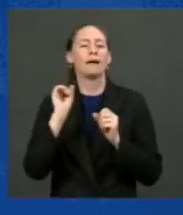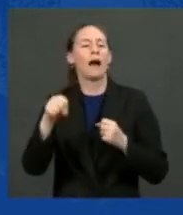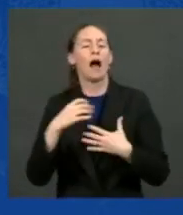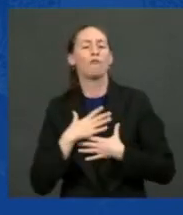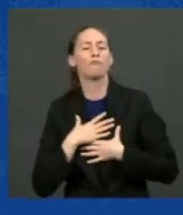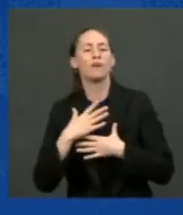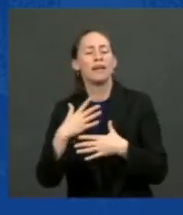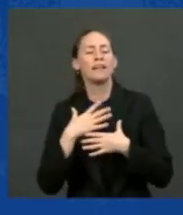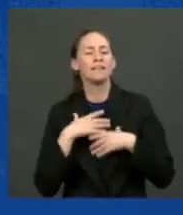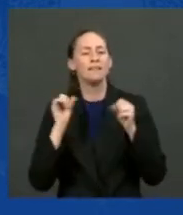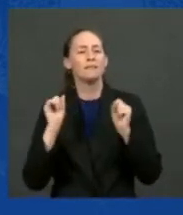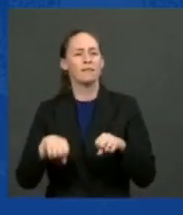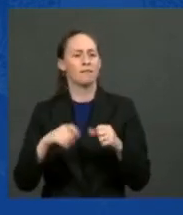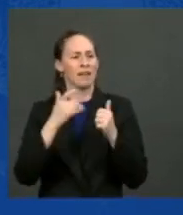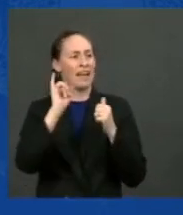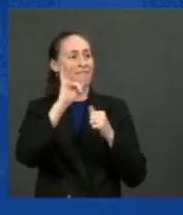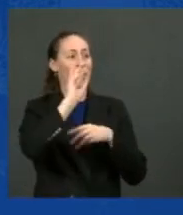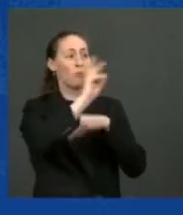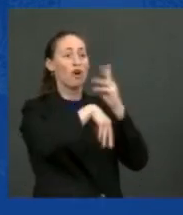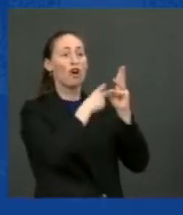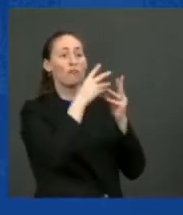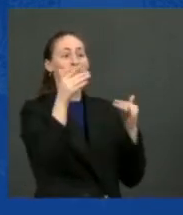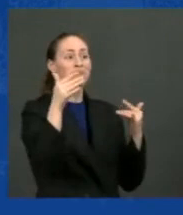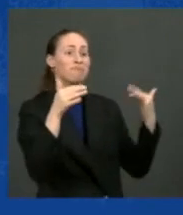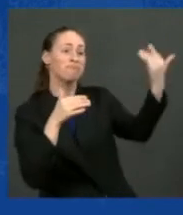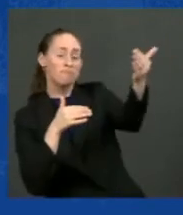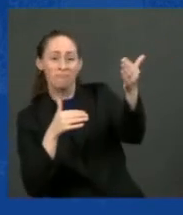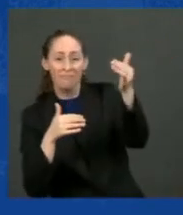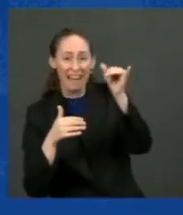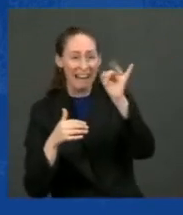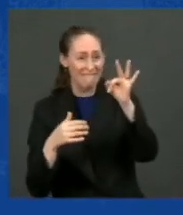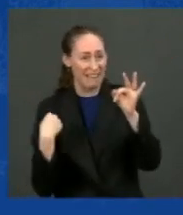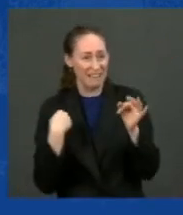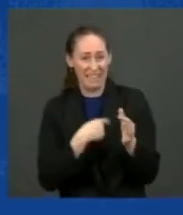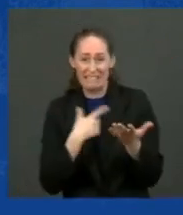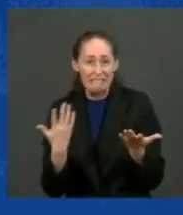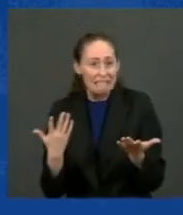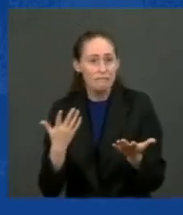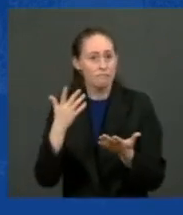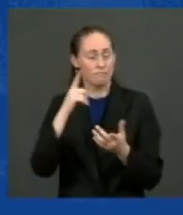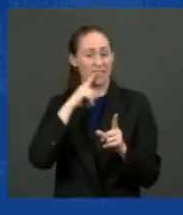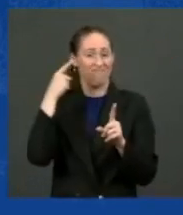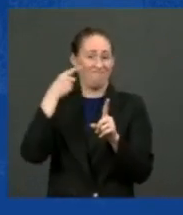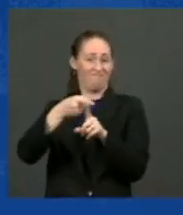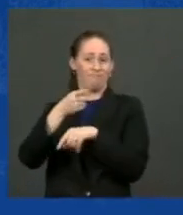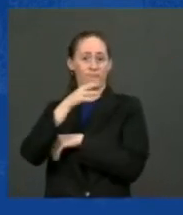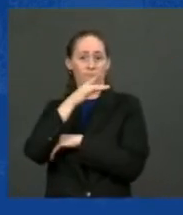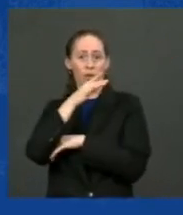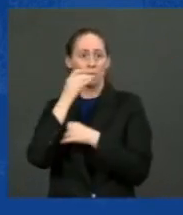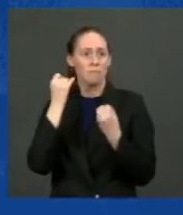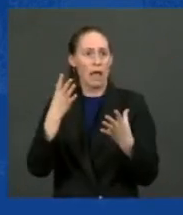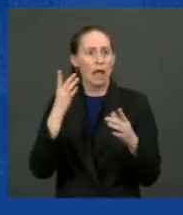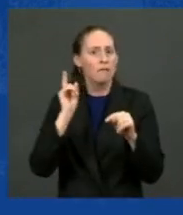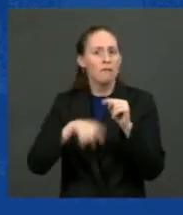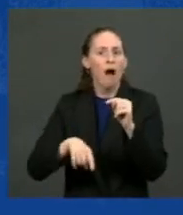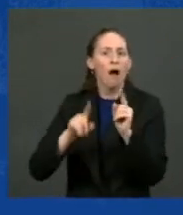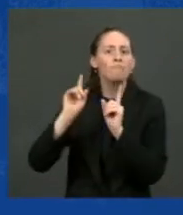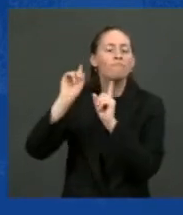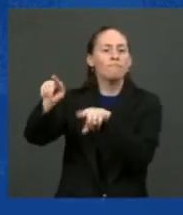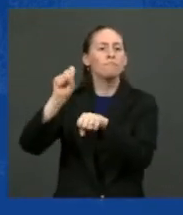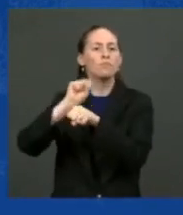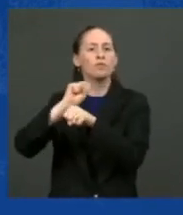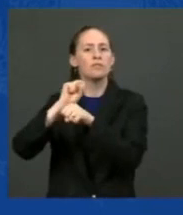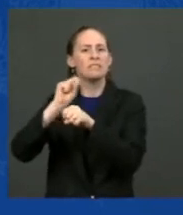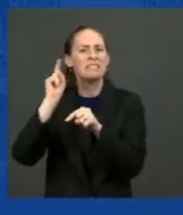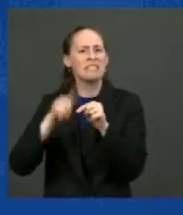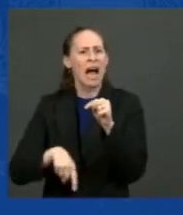in the world if millions of American parents, especially moms, can't join the workforce because they